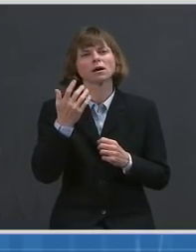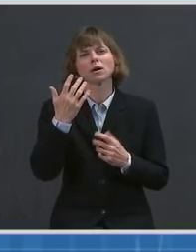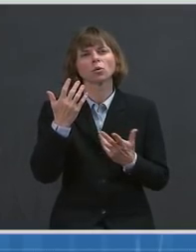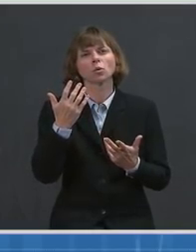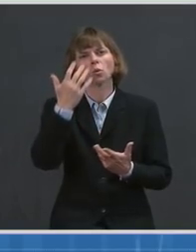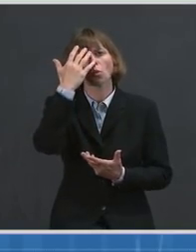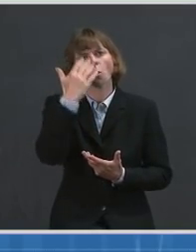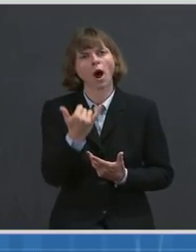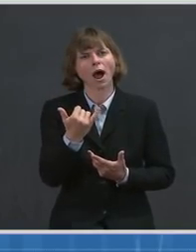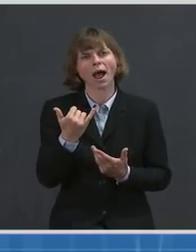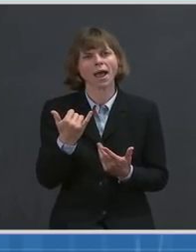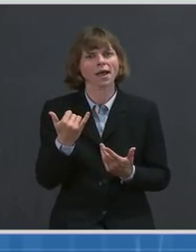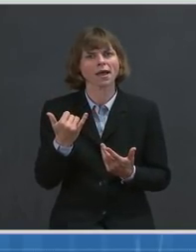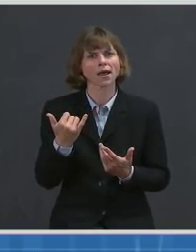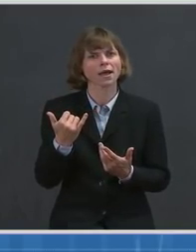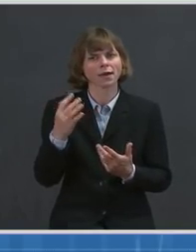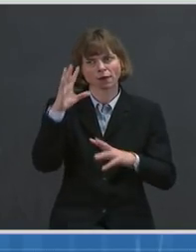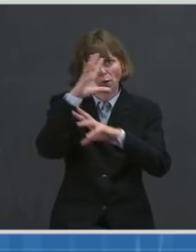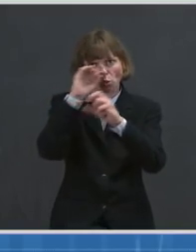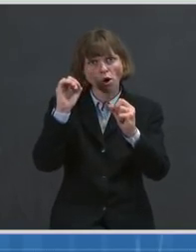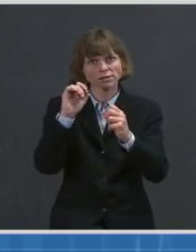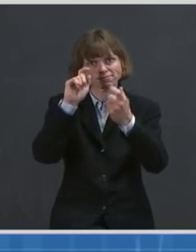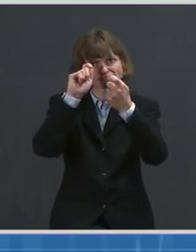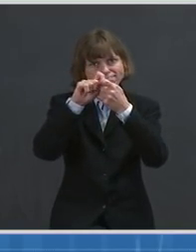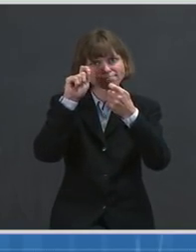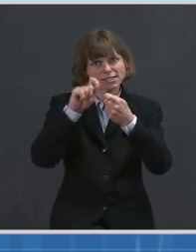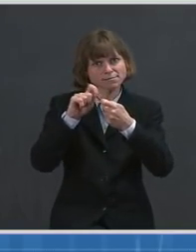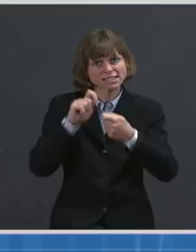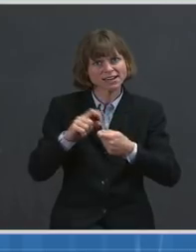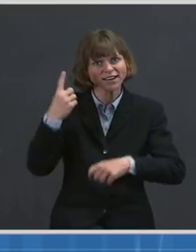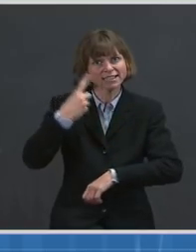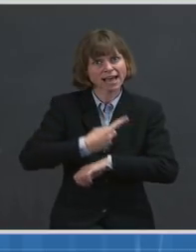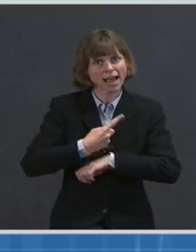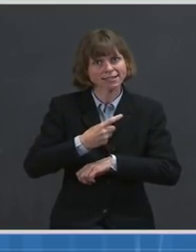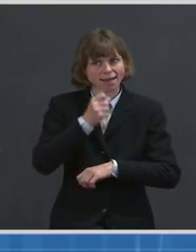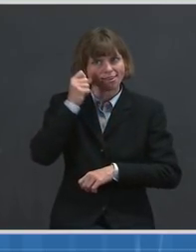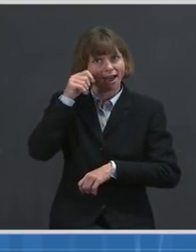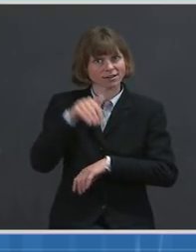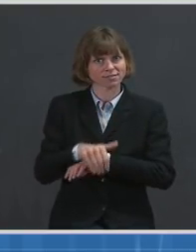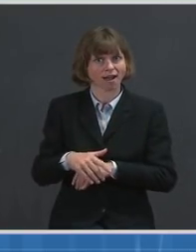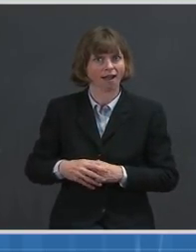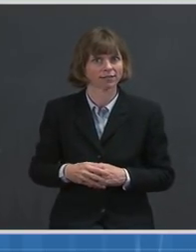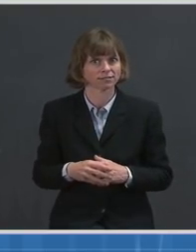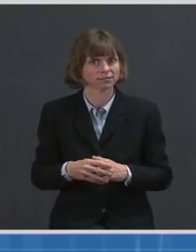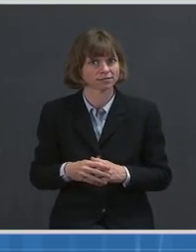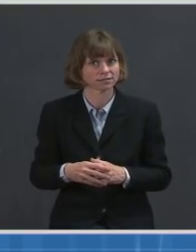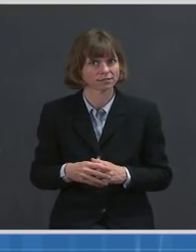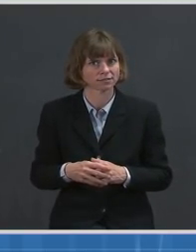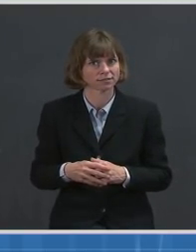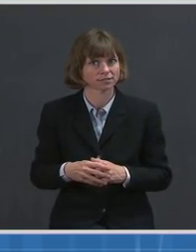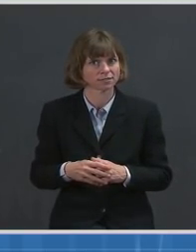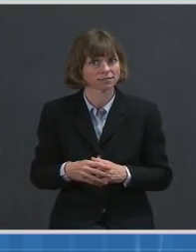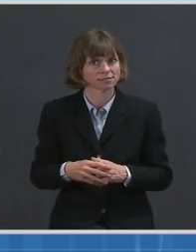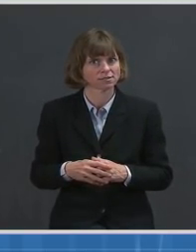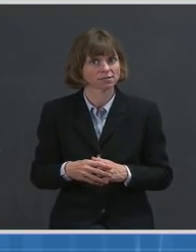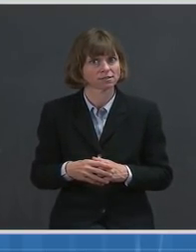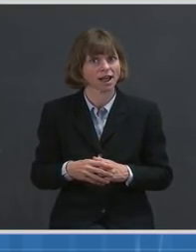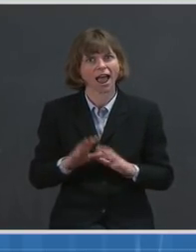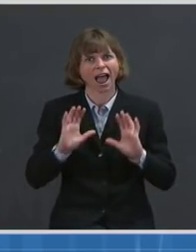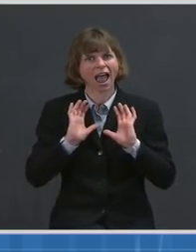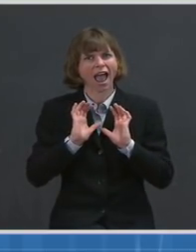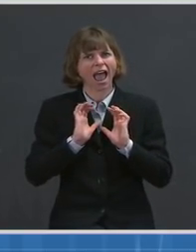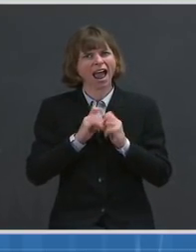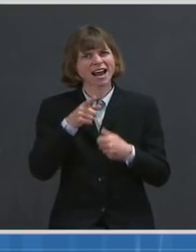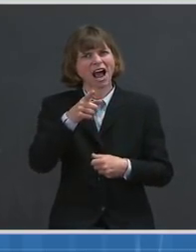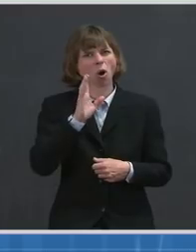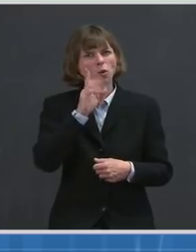specific dates in his speech last night? And also, how you intend to manage the public's expectation of what will happen by